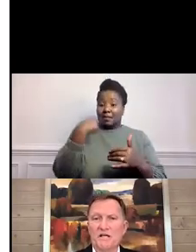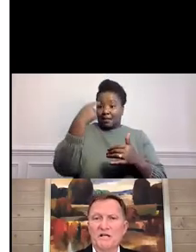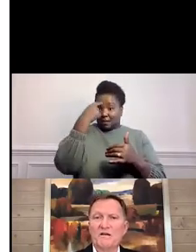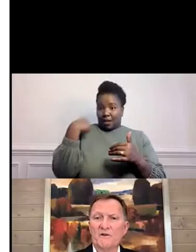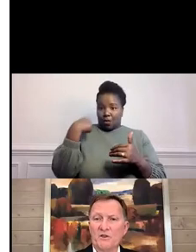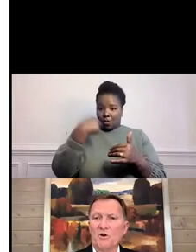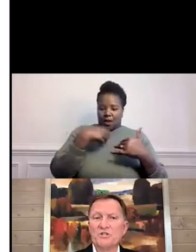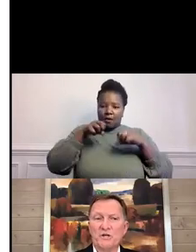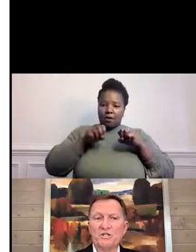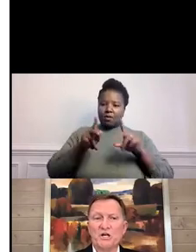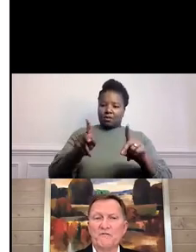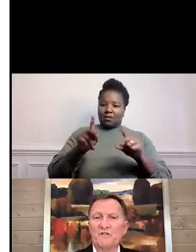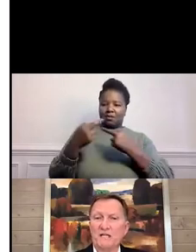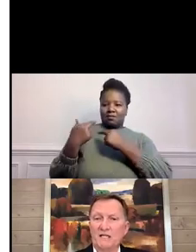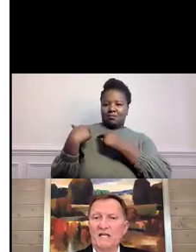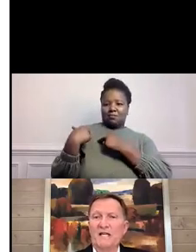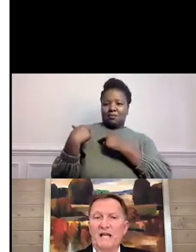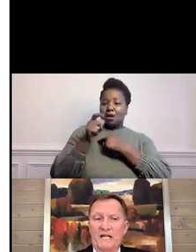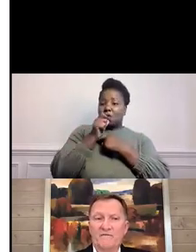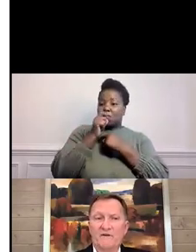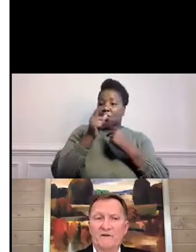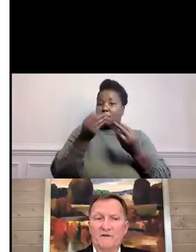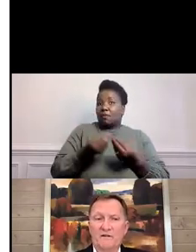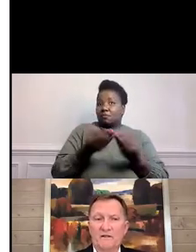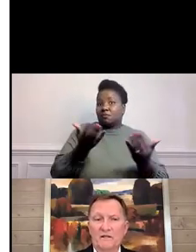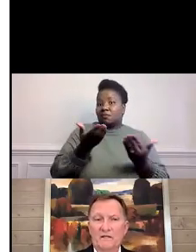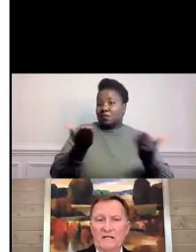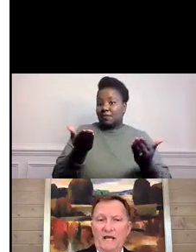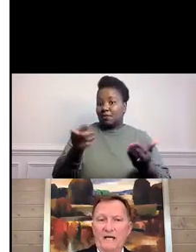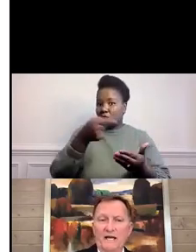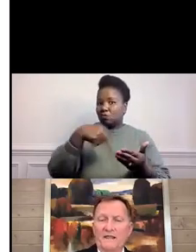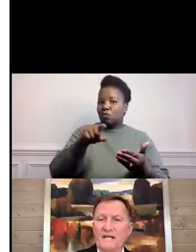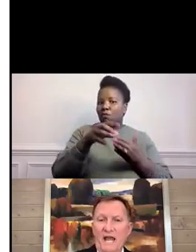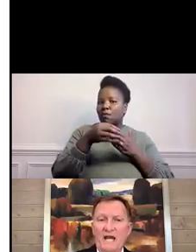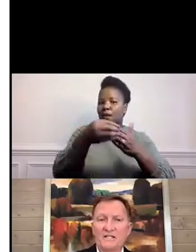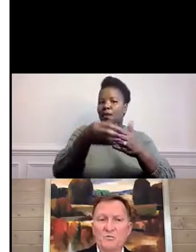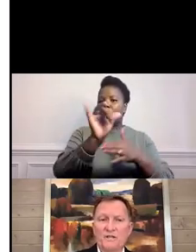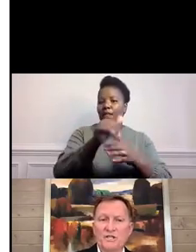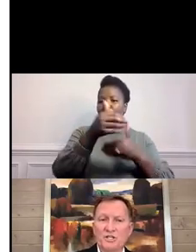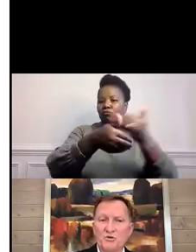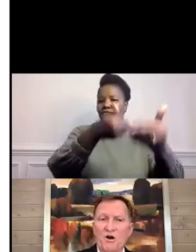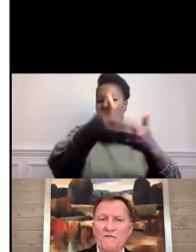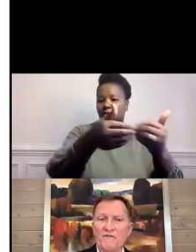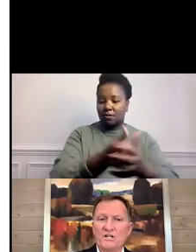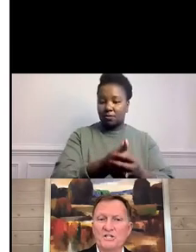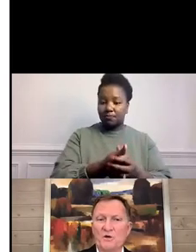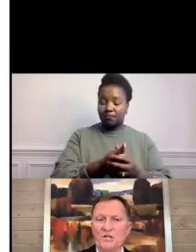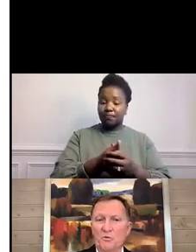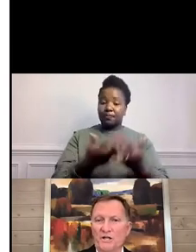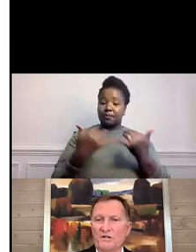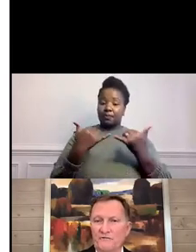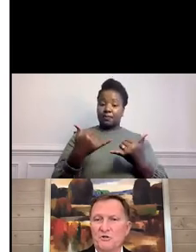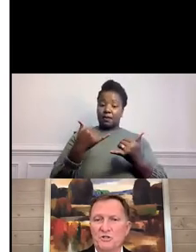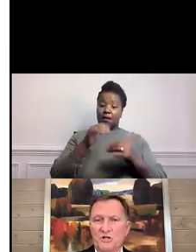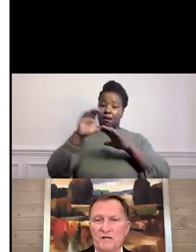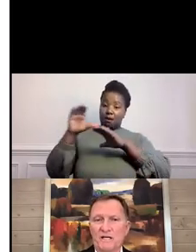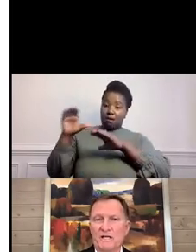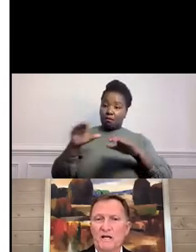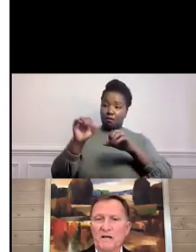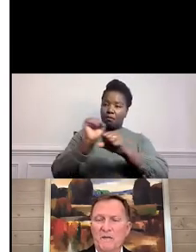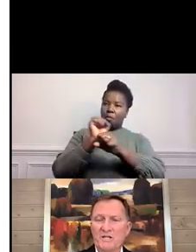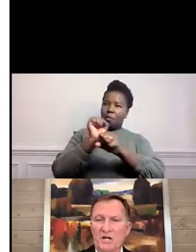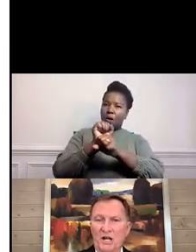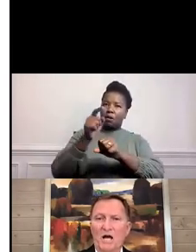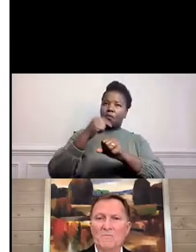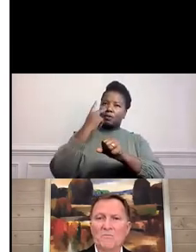for those that we serve to be leading that effort. And I think acting with a strong vision of what you want your future to be